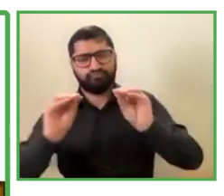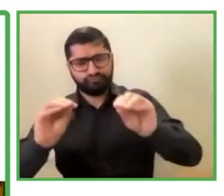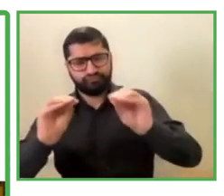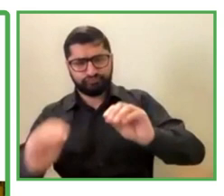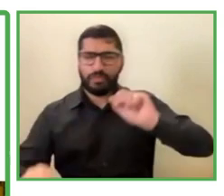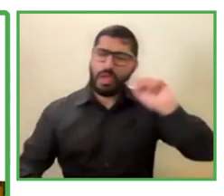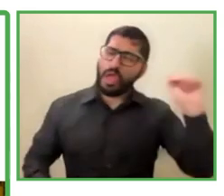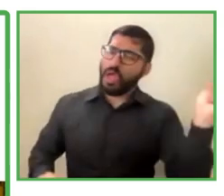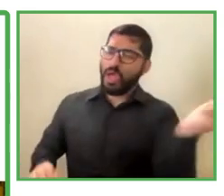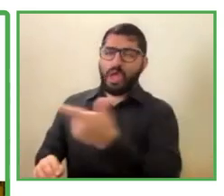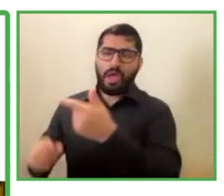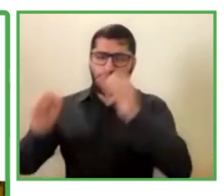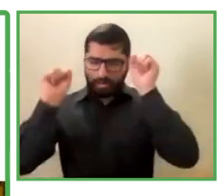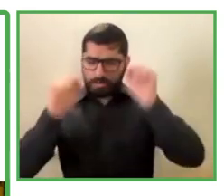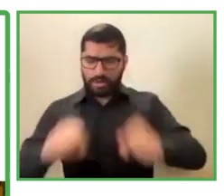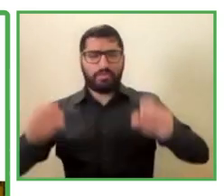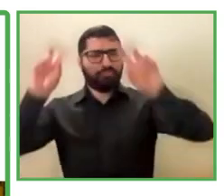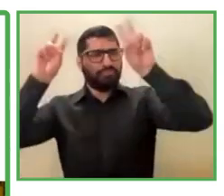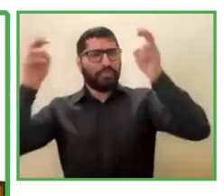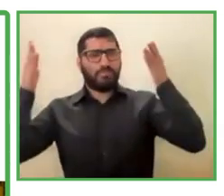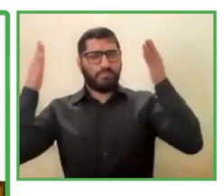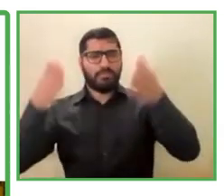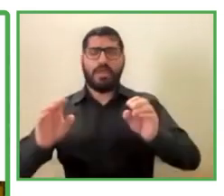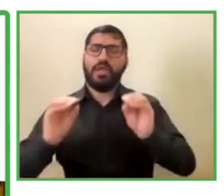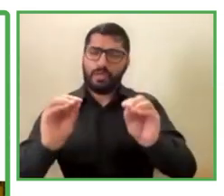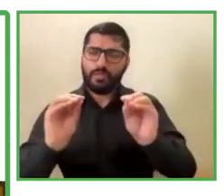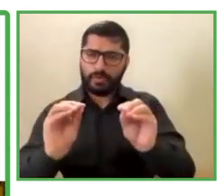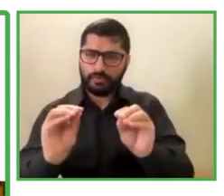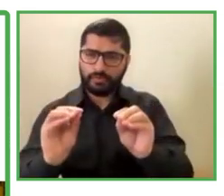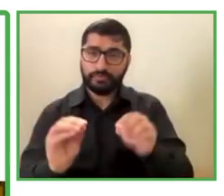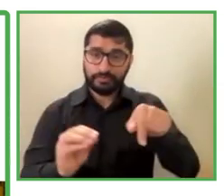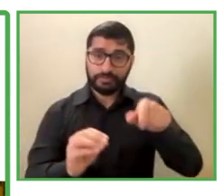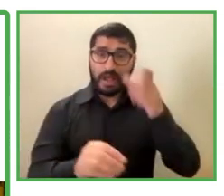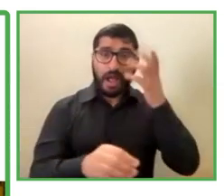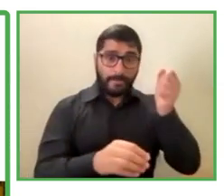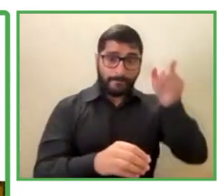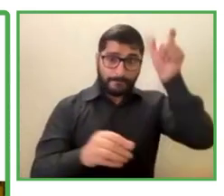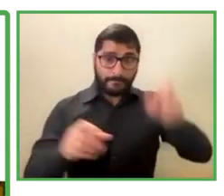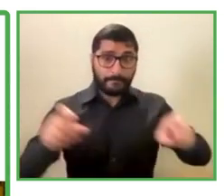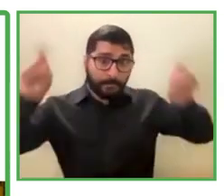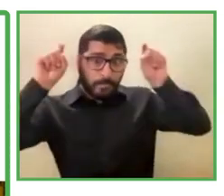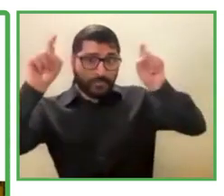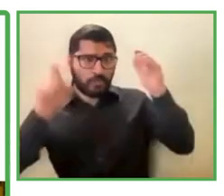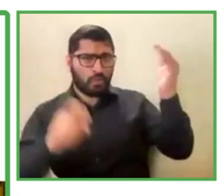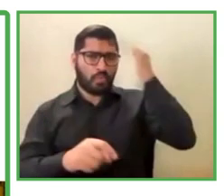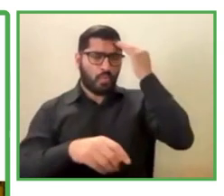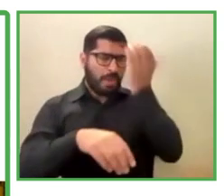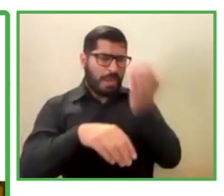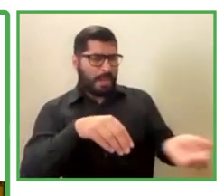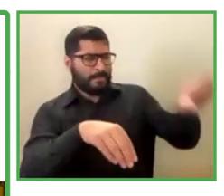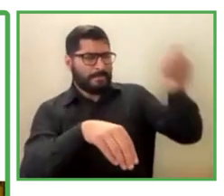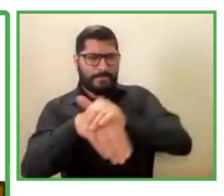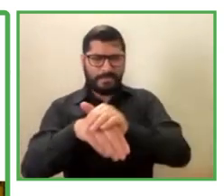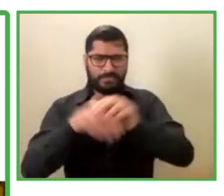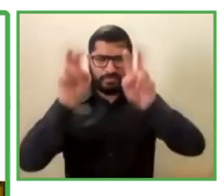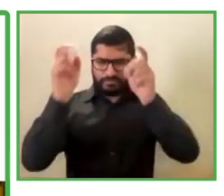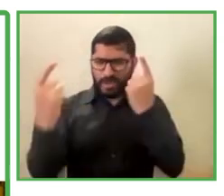on the management with them. We have specialized advisories for each one of these